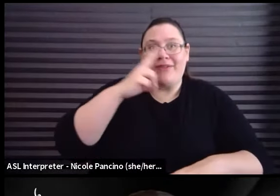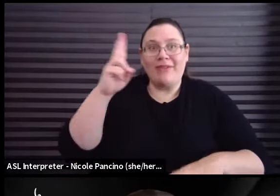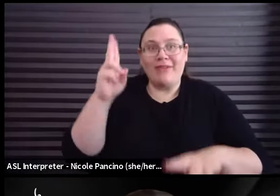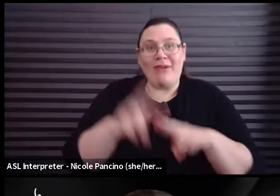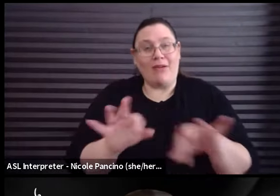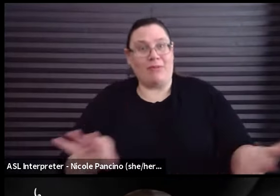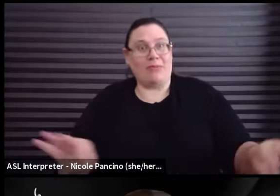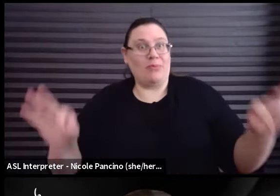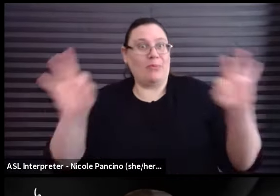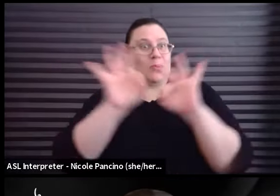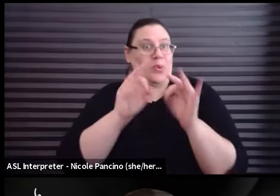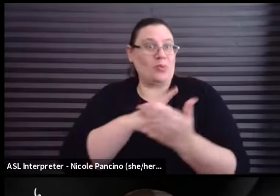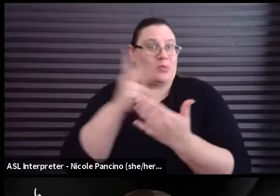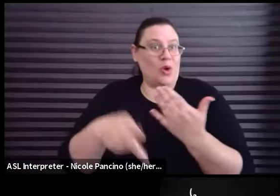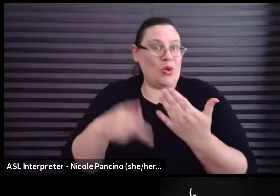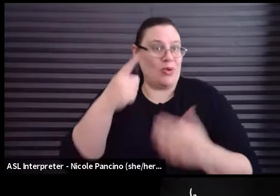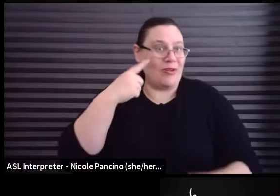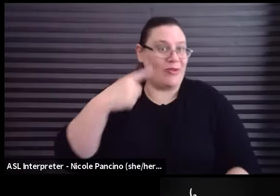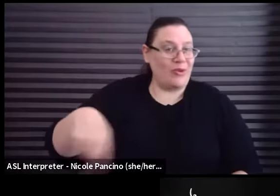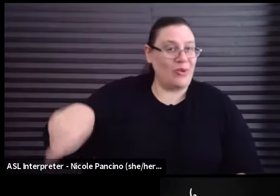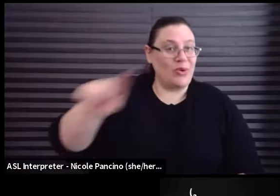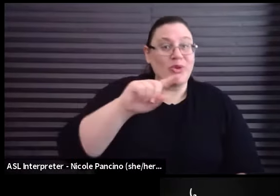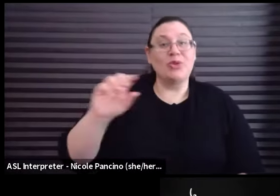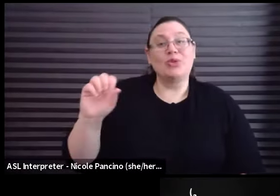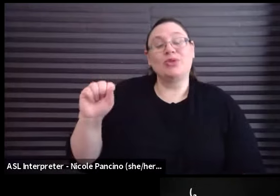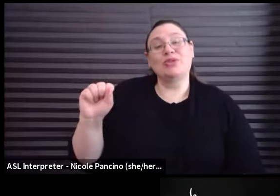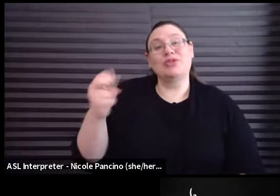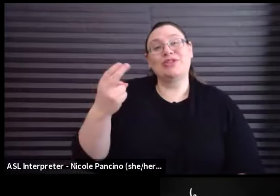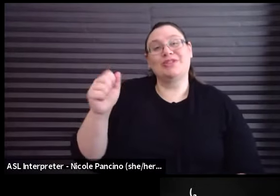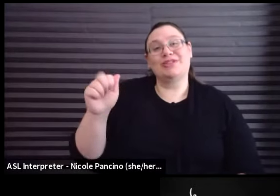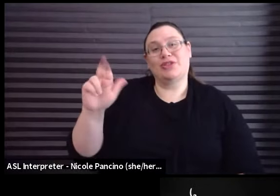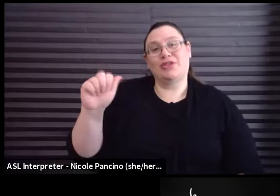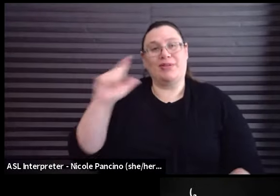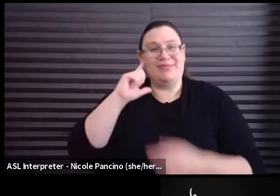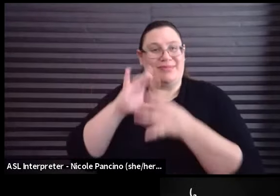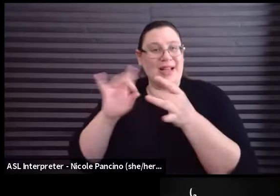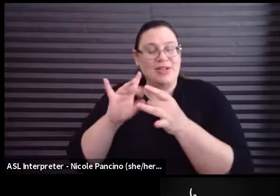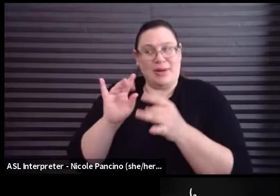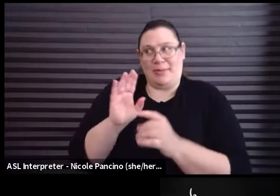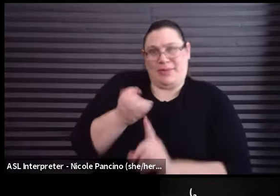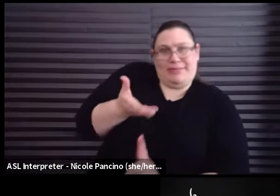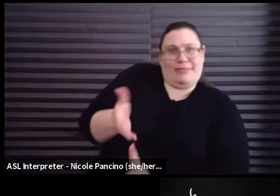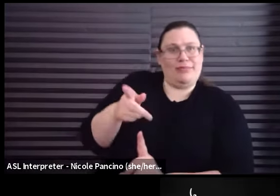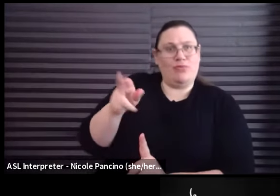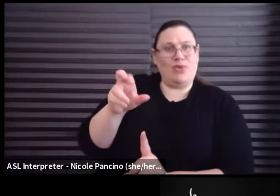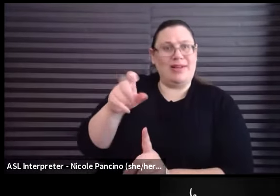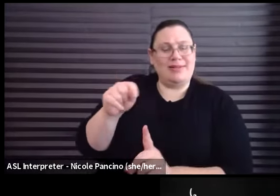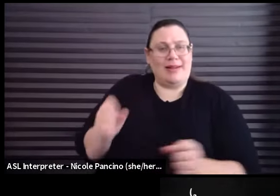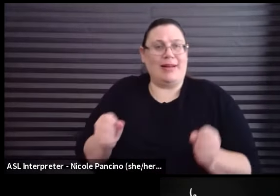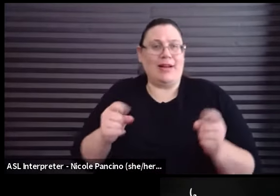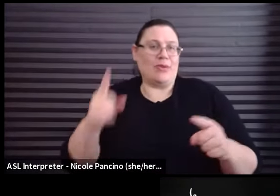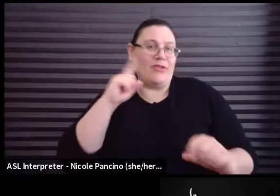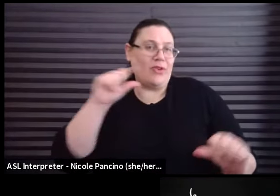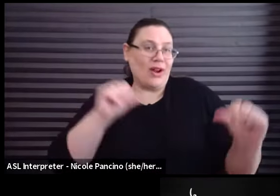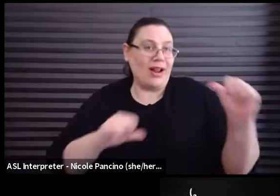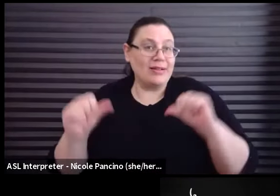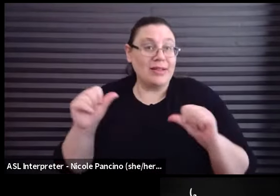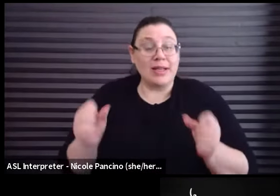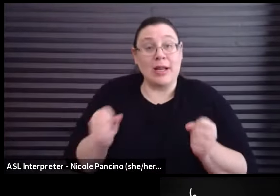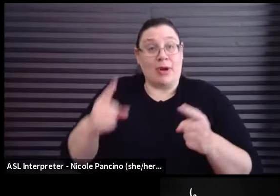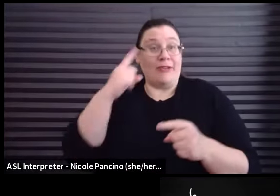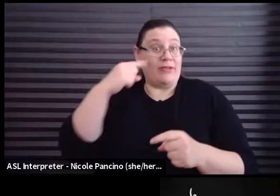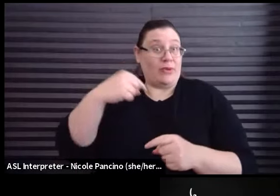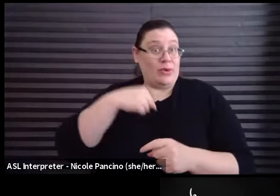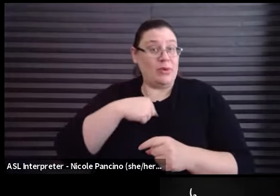program for you. It's, as Shira said, Staying Present, Improv for Acting. Improv, to me, is one of the